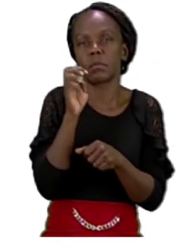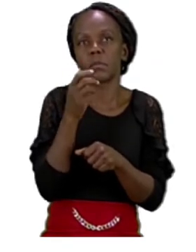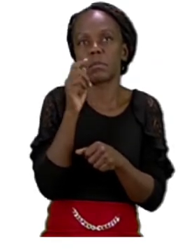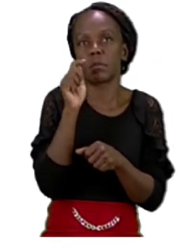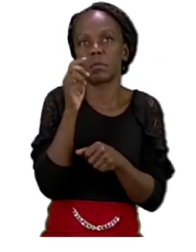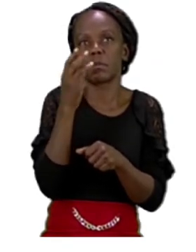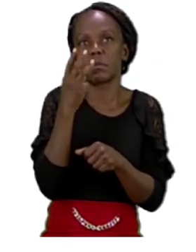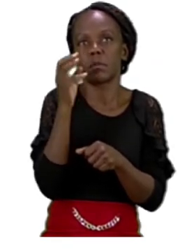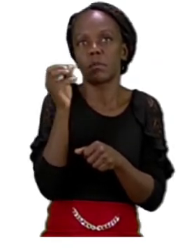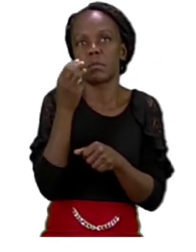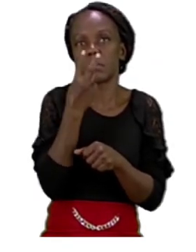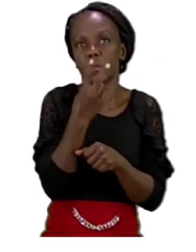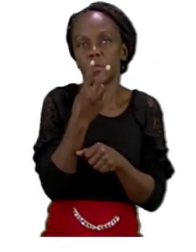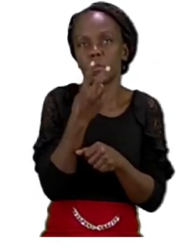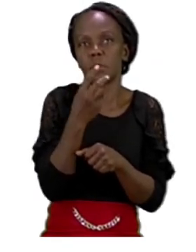three,